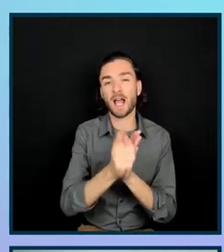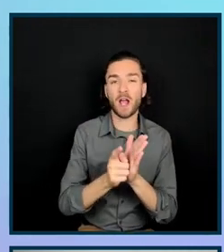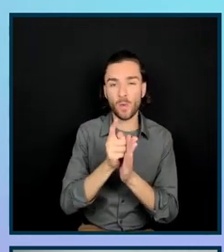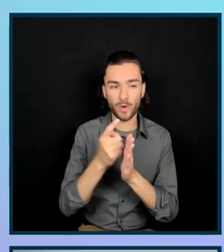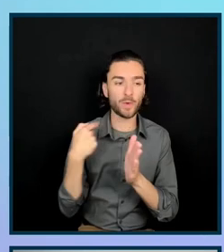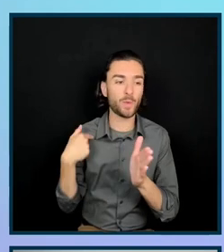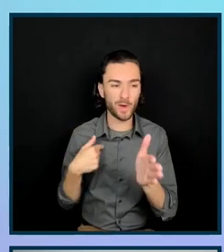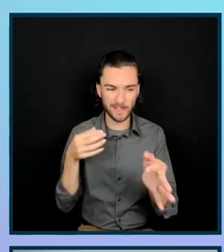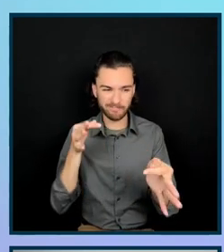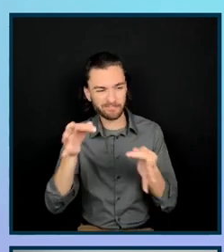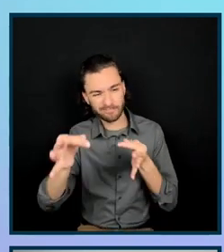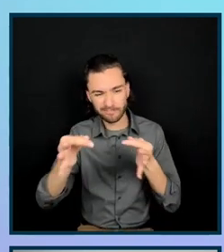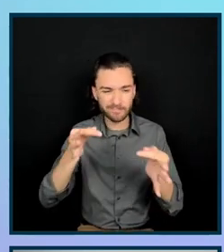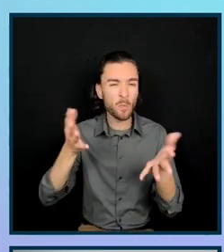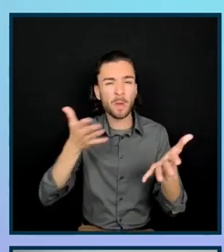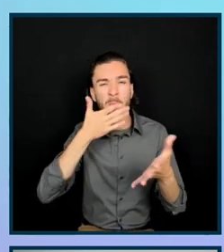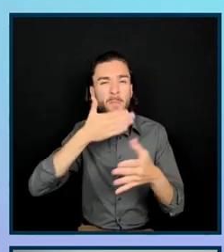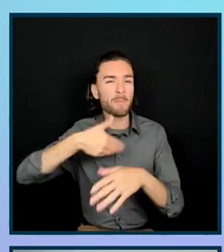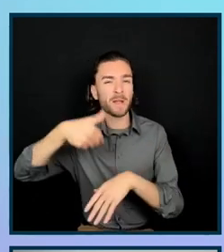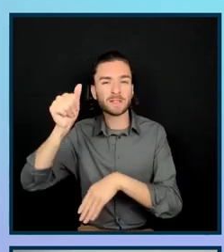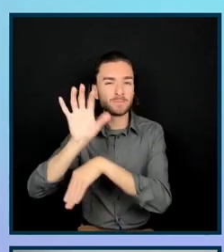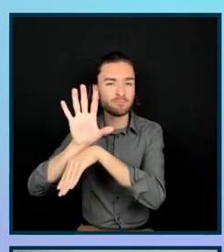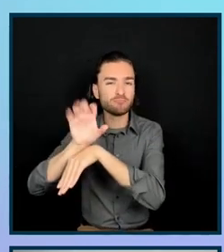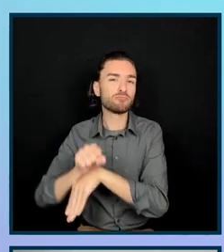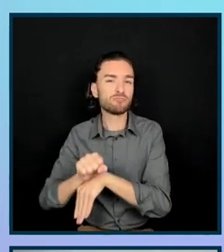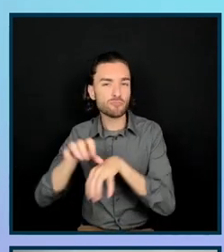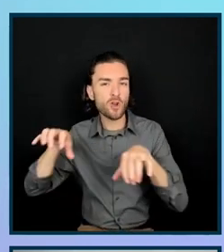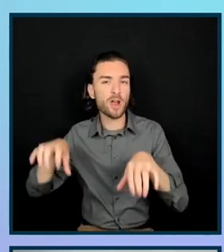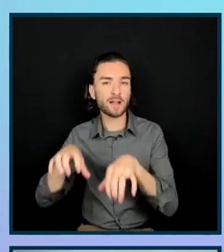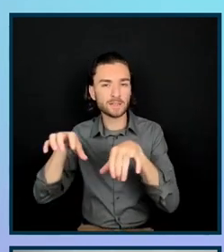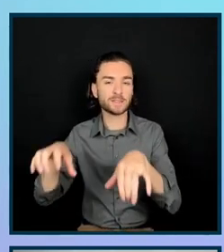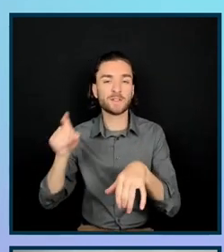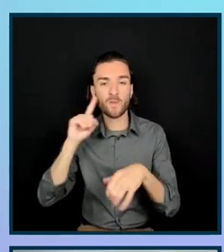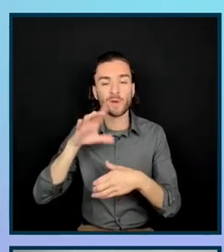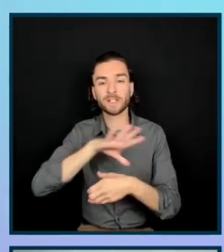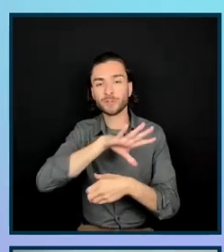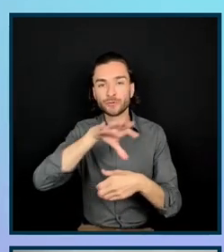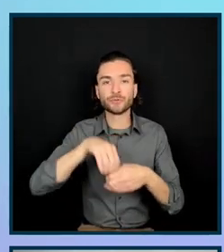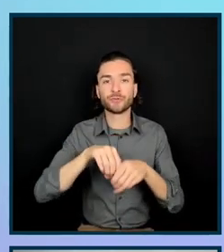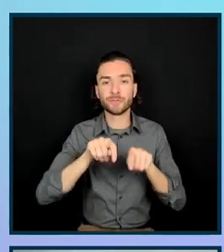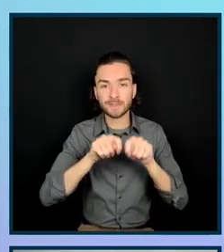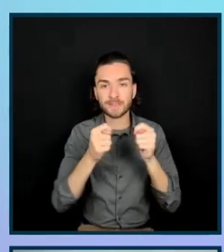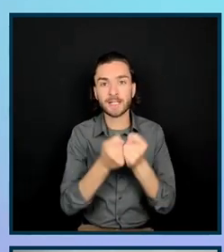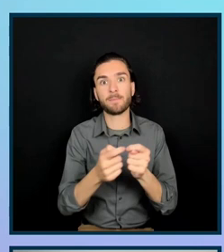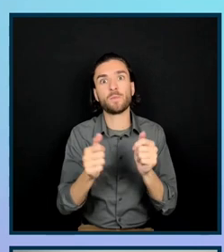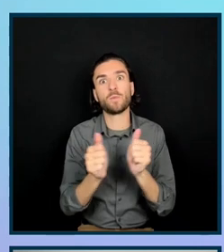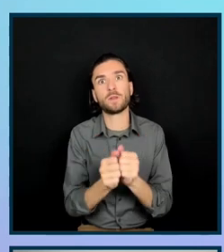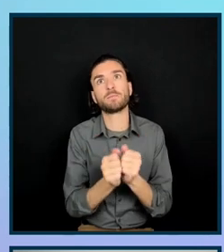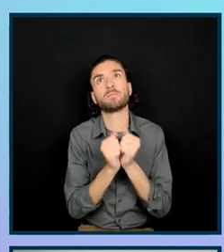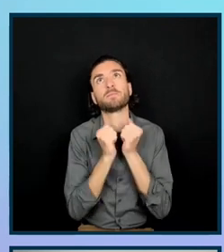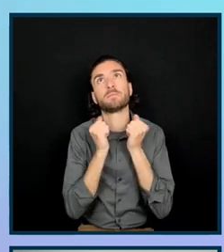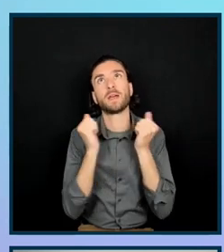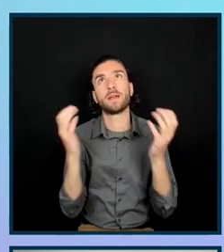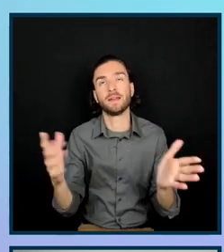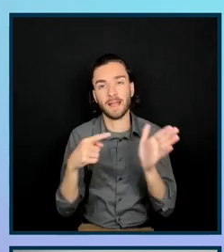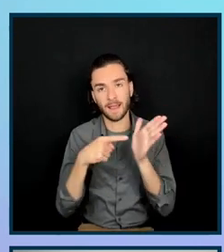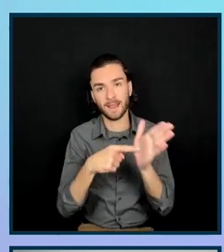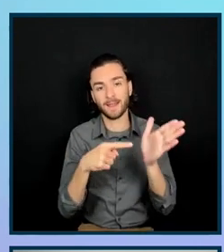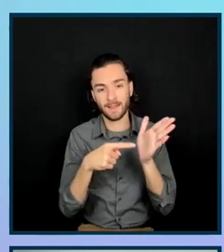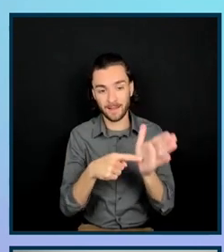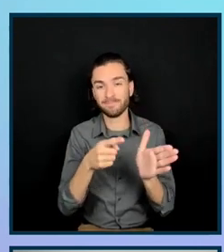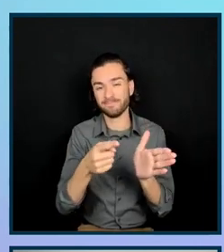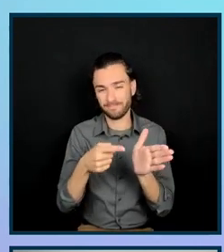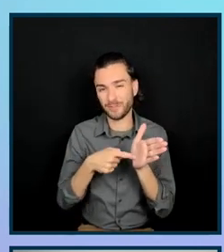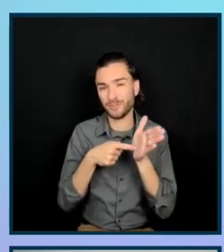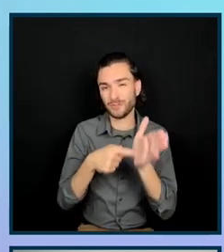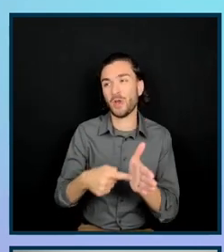practices into different chunks for our internal teams with lots and lots of examples. And you can see an example of that on the right